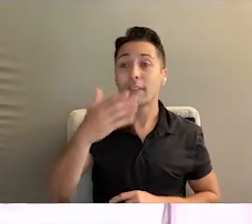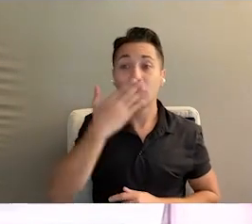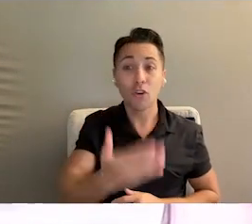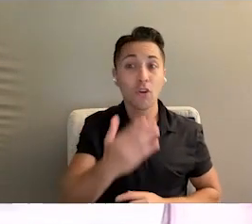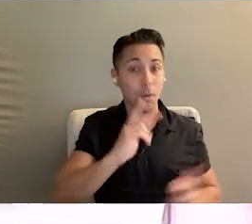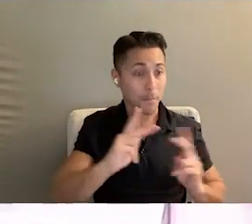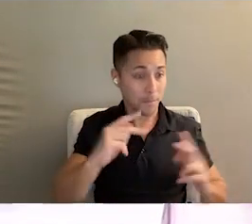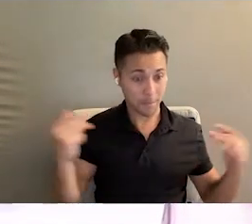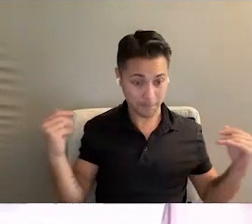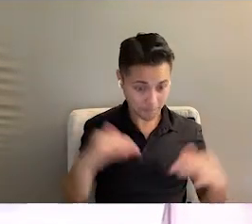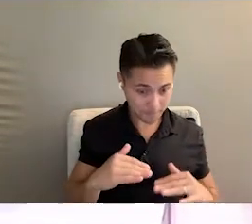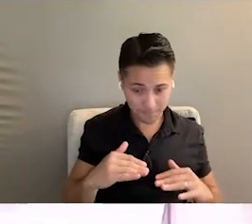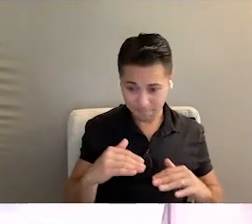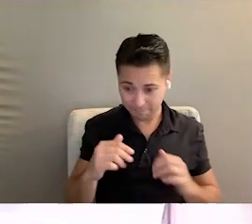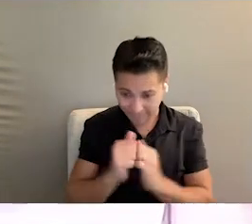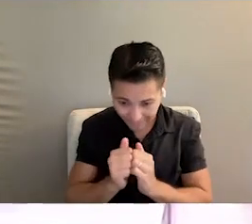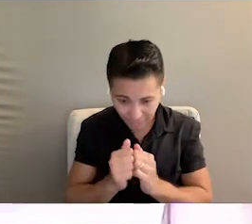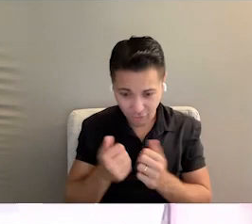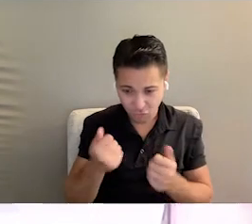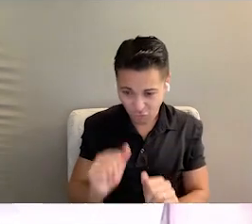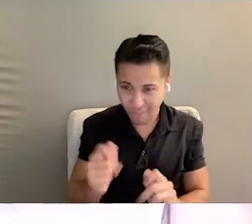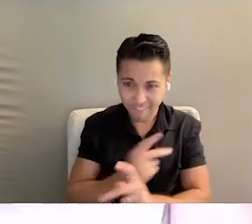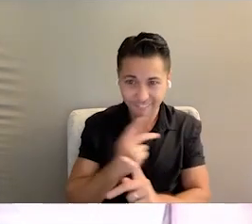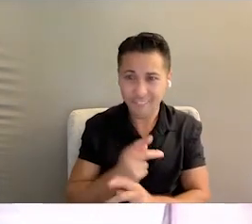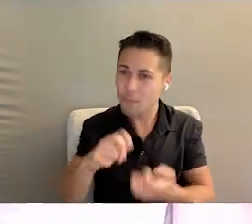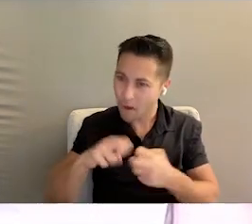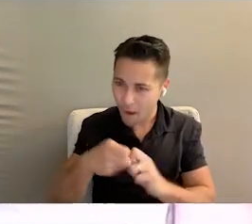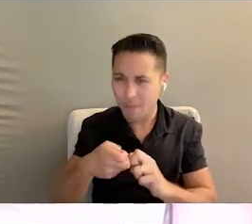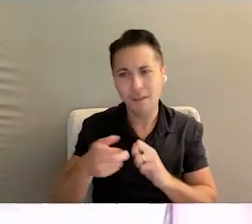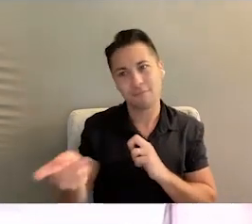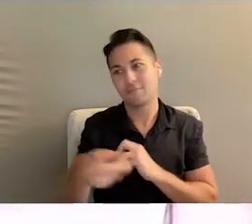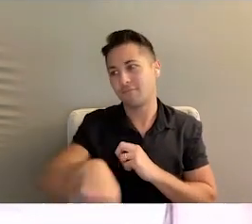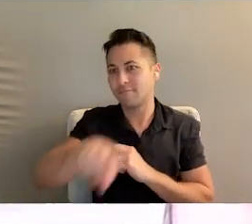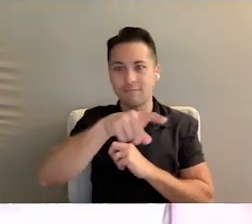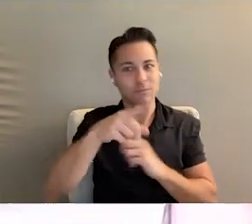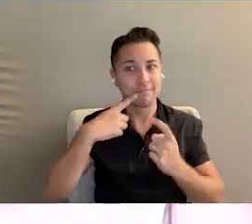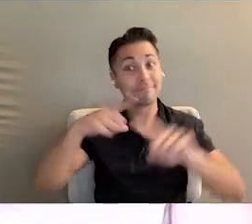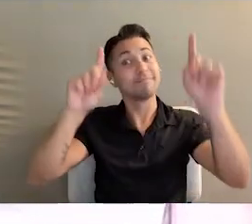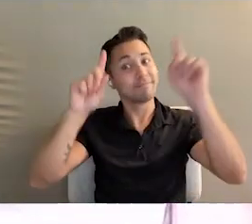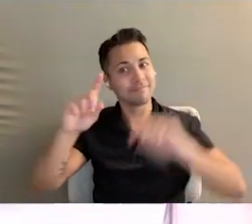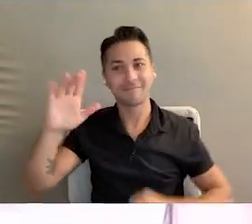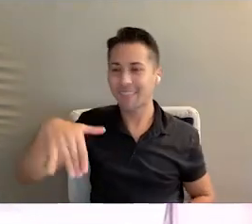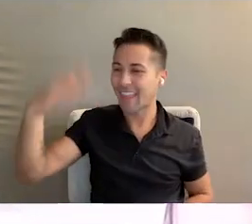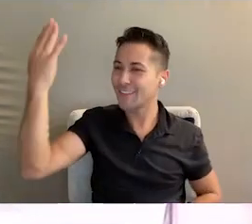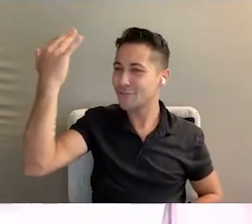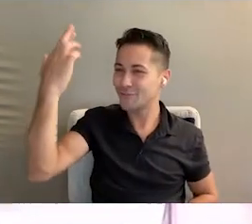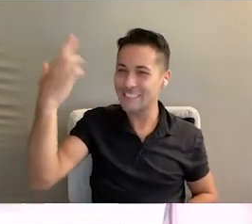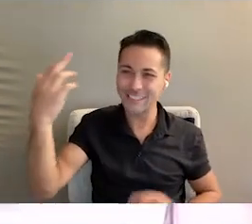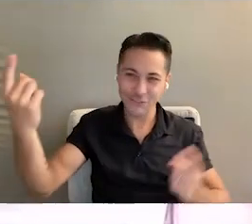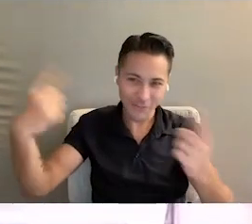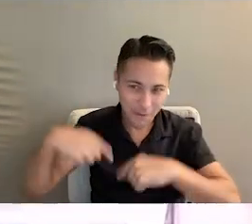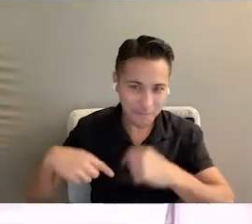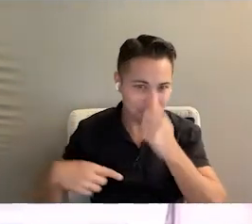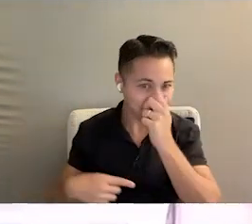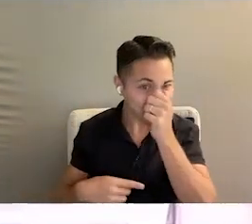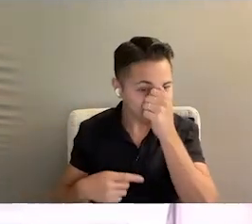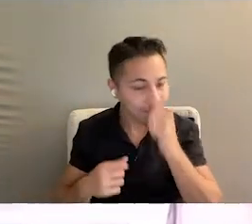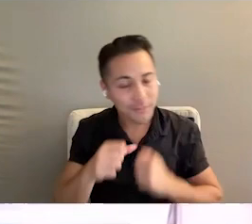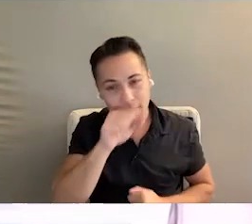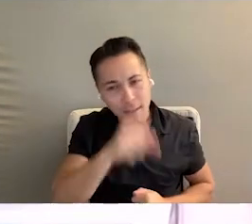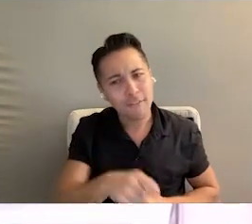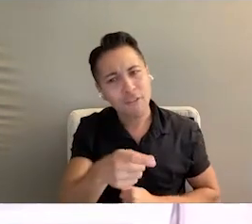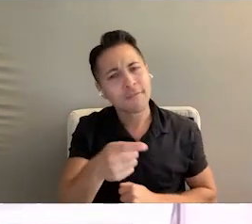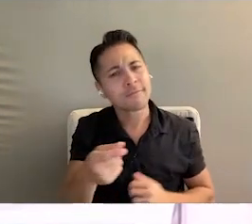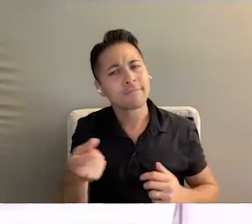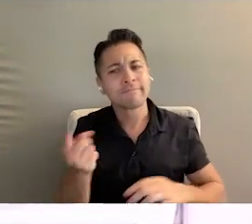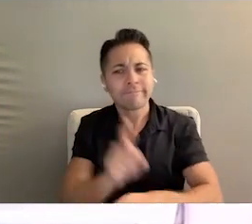people come together to solve a problem, you get things done, my friend. And so that is why you're here. I would love for you